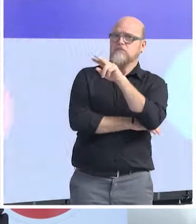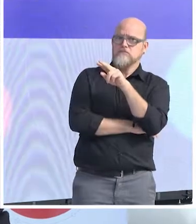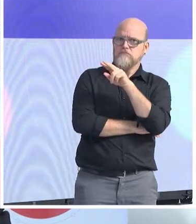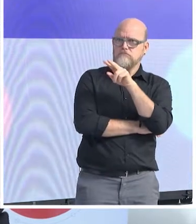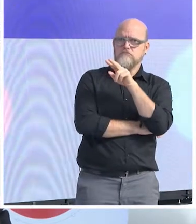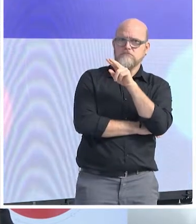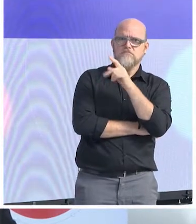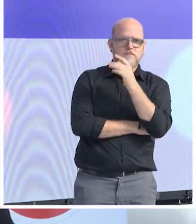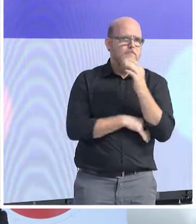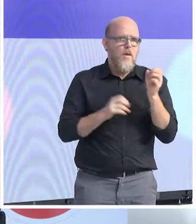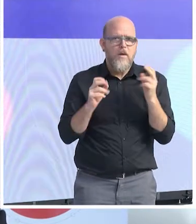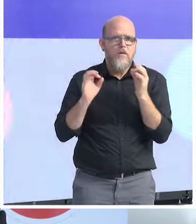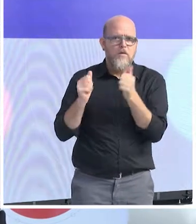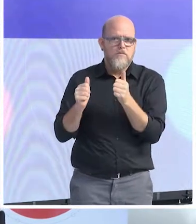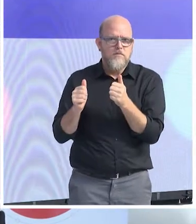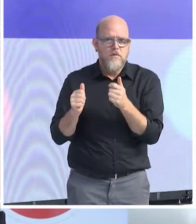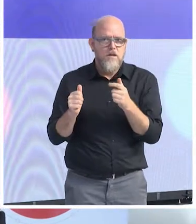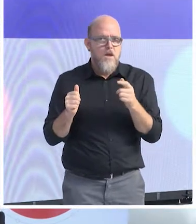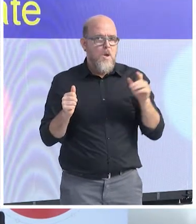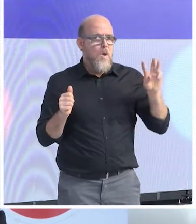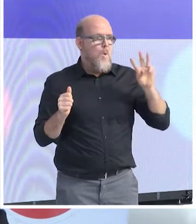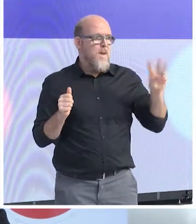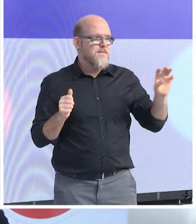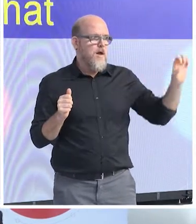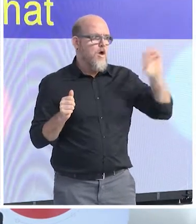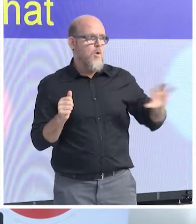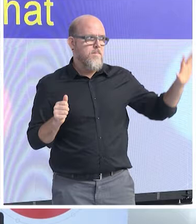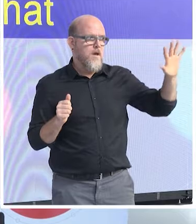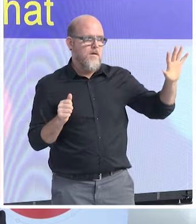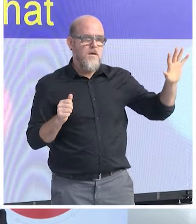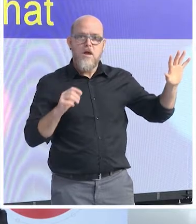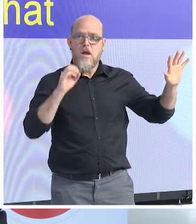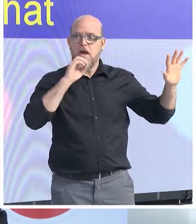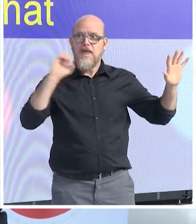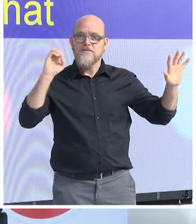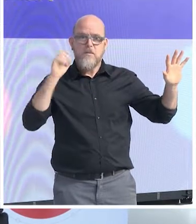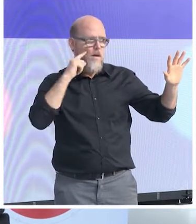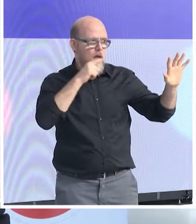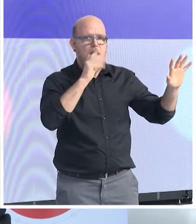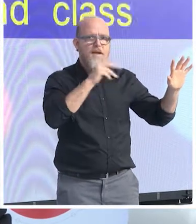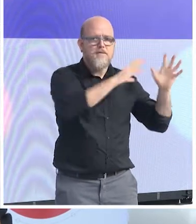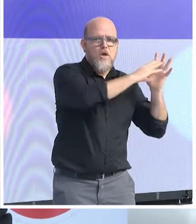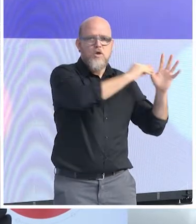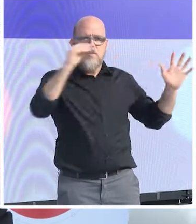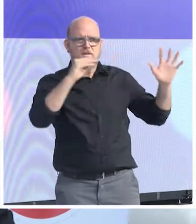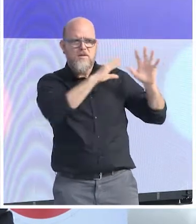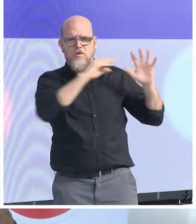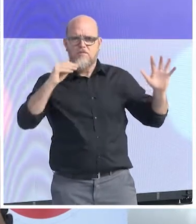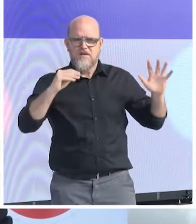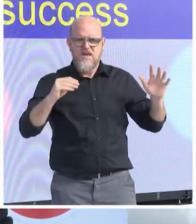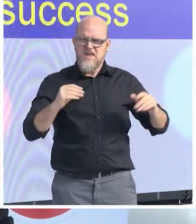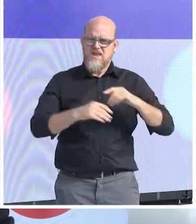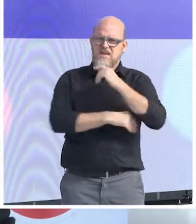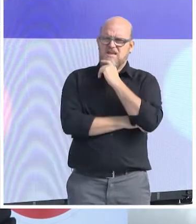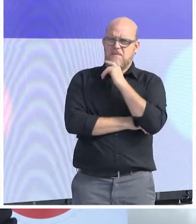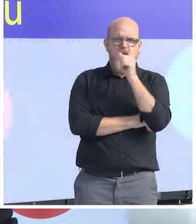because of having the feeling that you imitate your second-class citizen and even your success does not belong to you. And some of